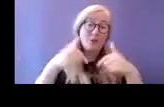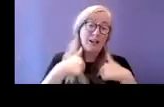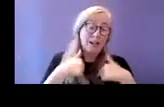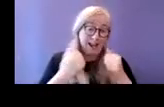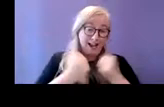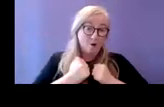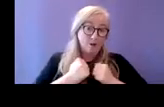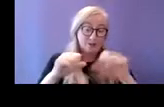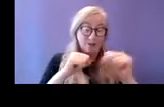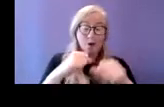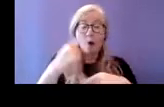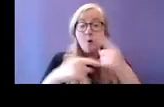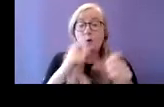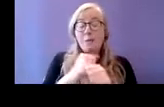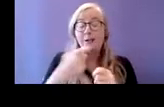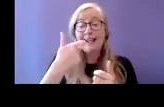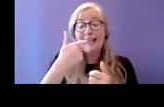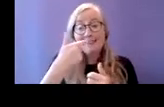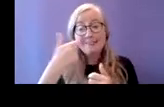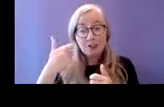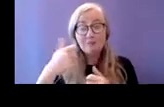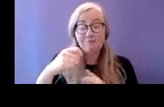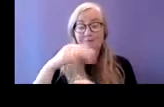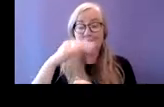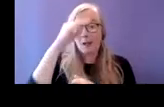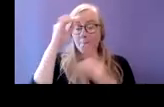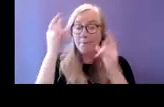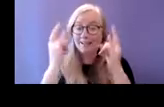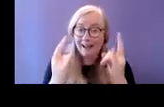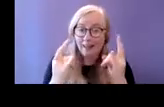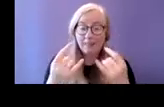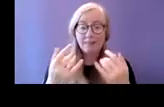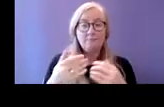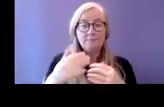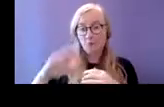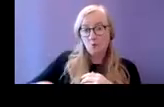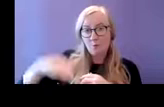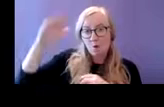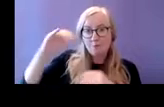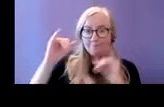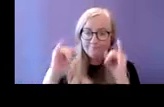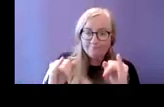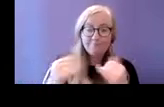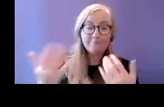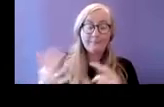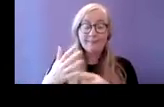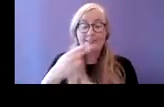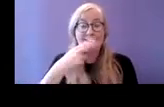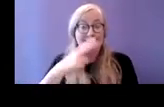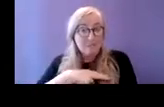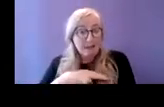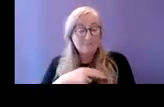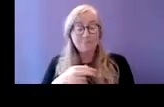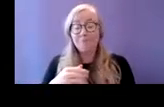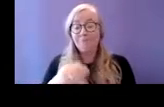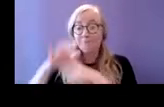experiences of childhood trauma stigma discrimination barriers to work barriers to education and a lot